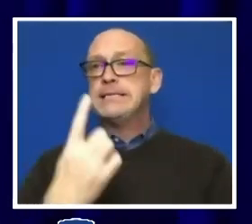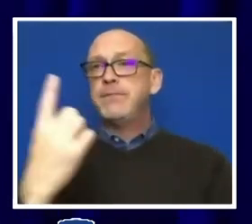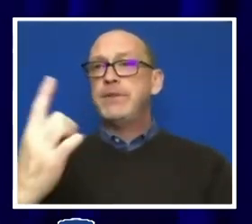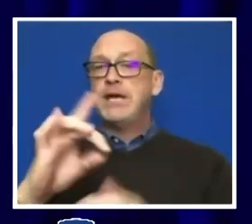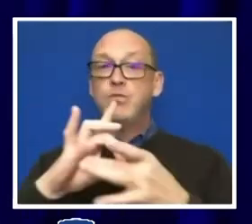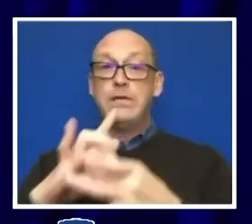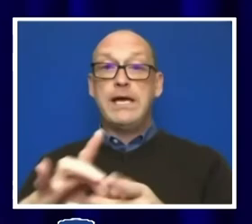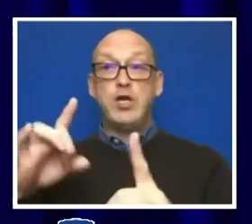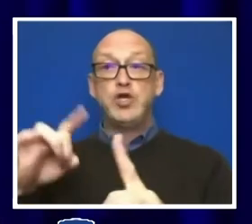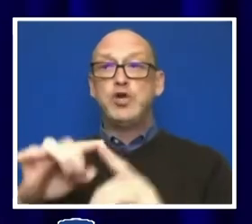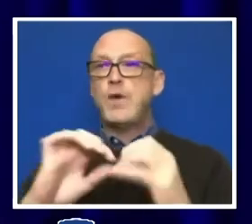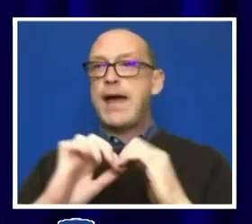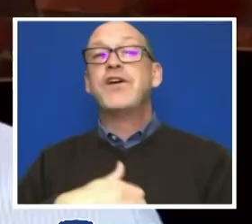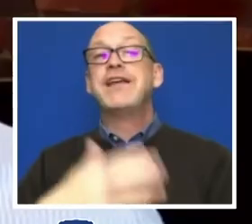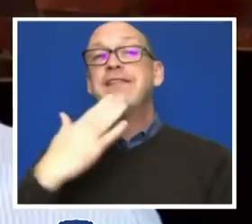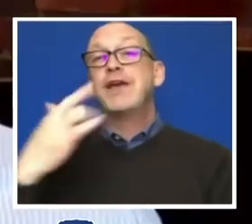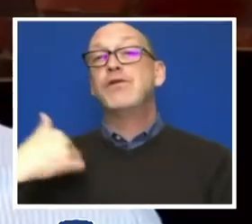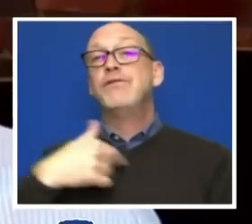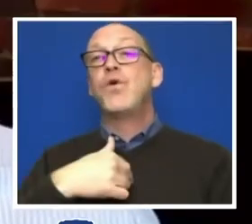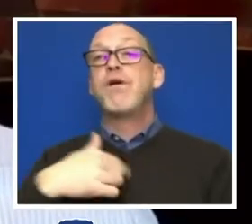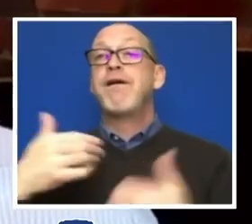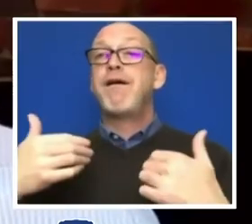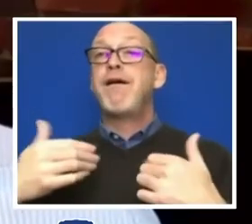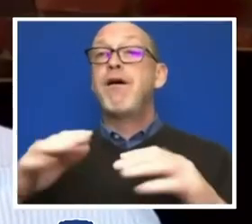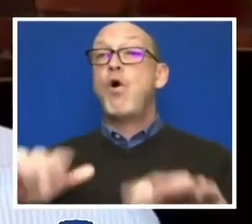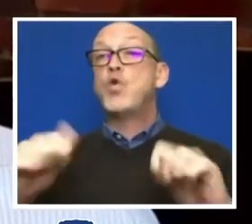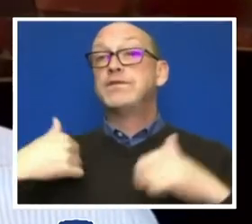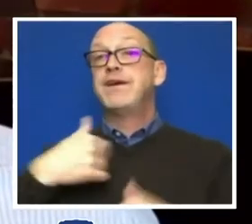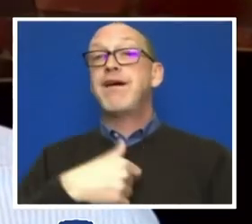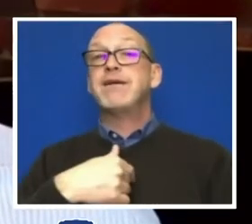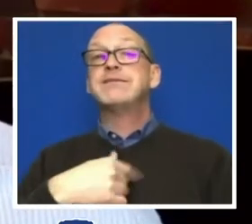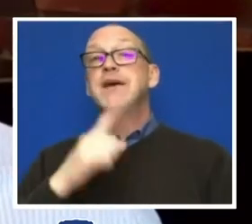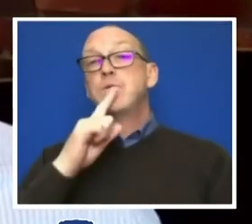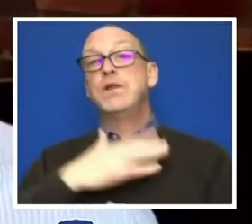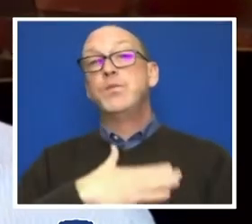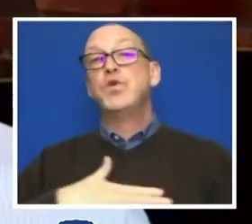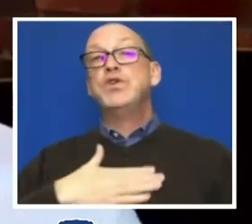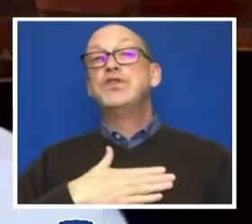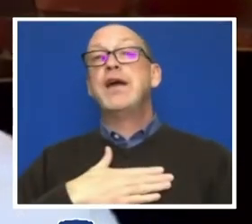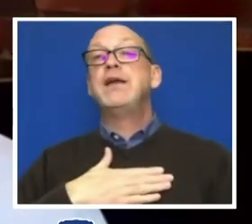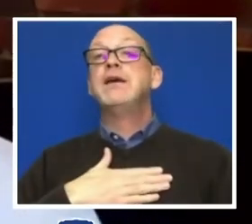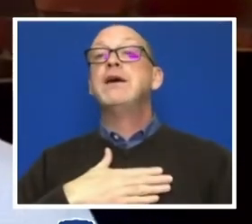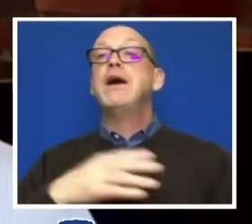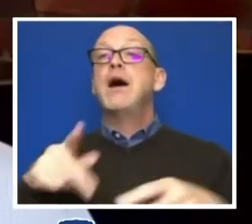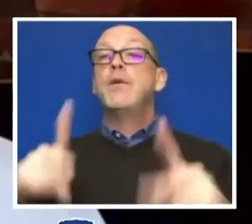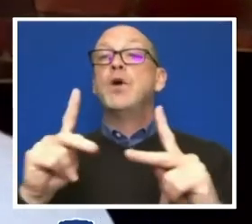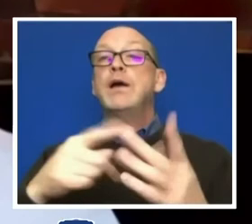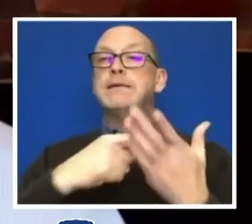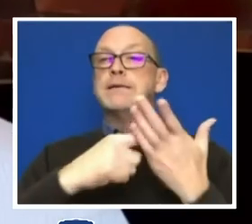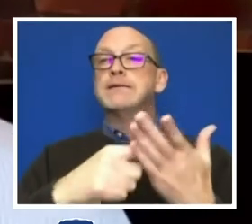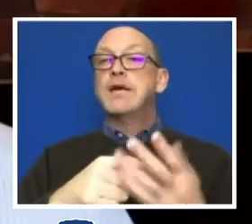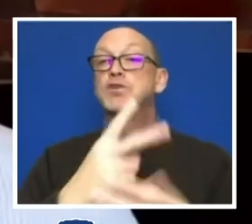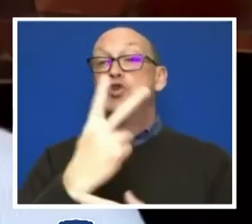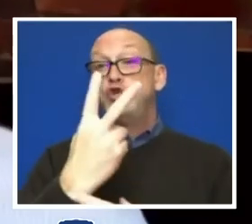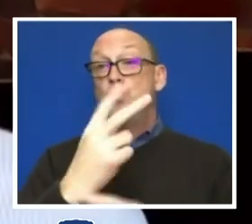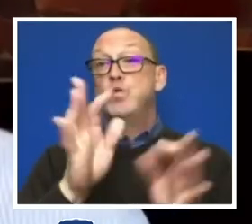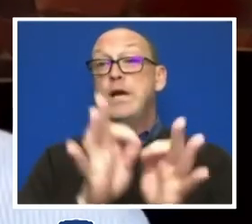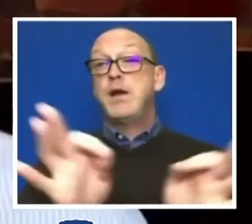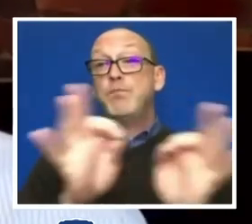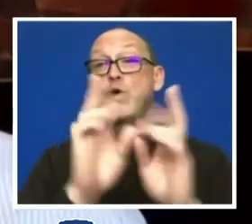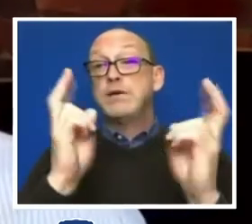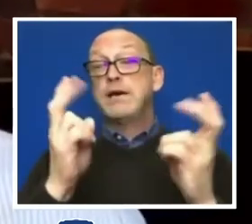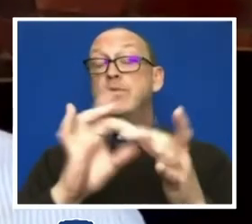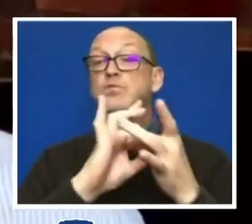how this would work? Yes, I appreciate the opportunity to discuss these two really important topics. Related